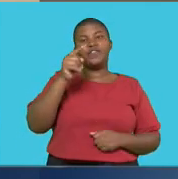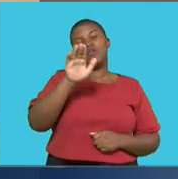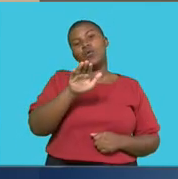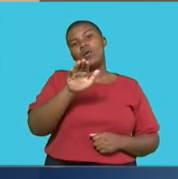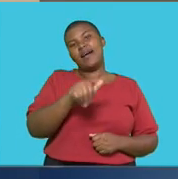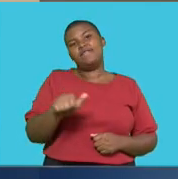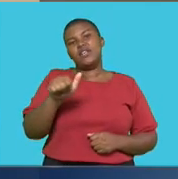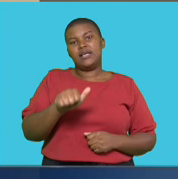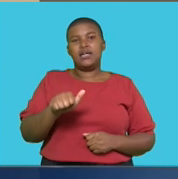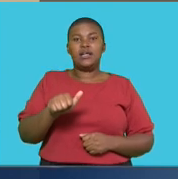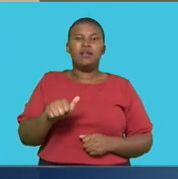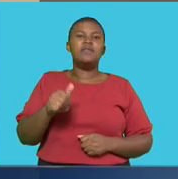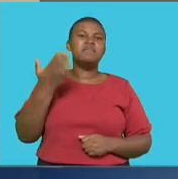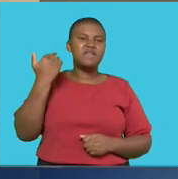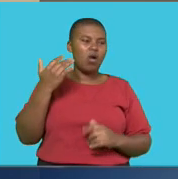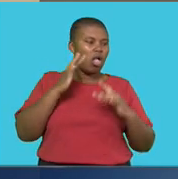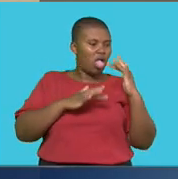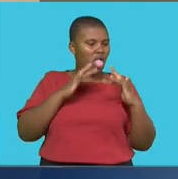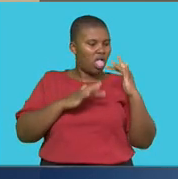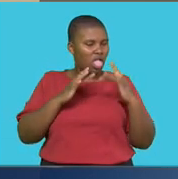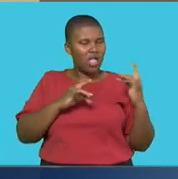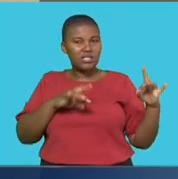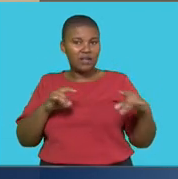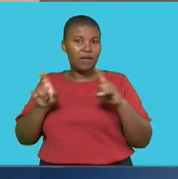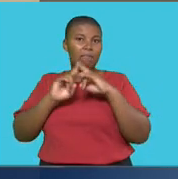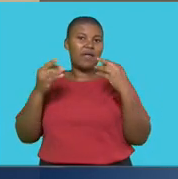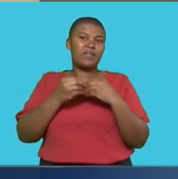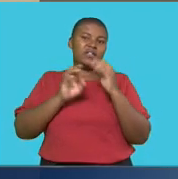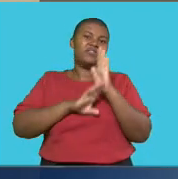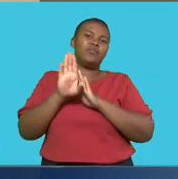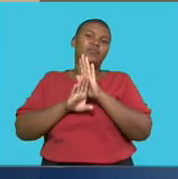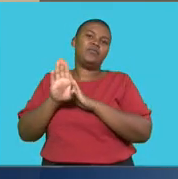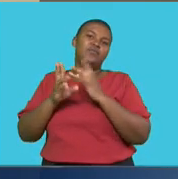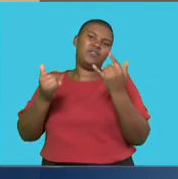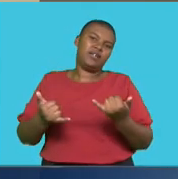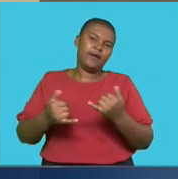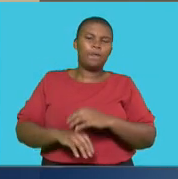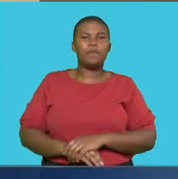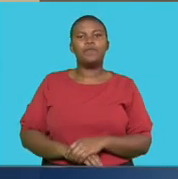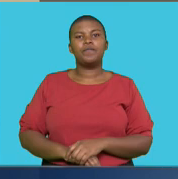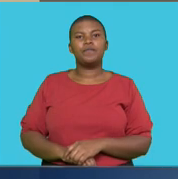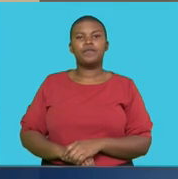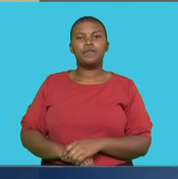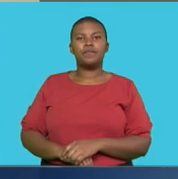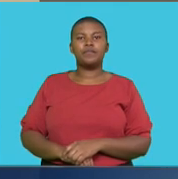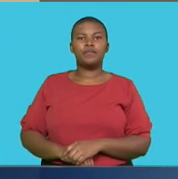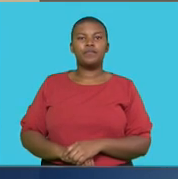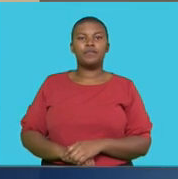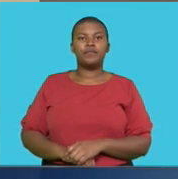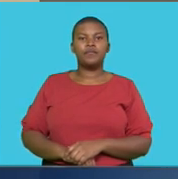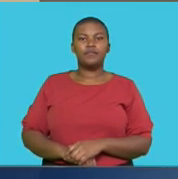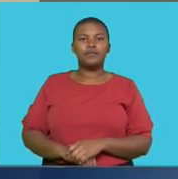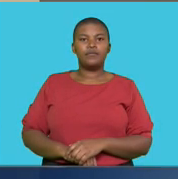continent has been struggling with connectivity. Things are improving now and one of those improvements is enabled by Google